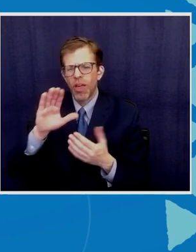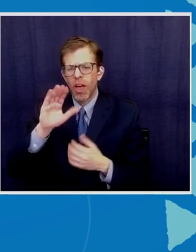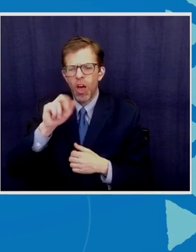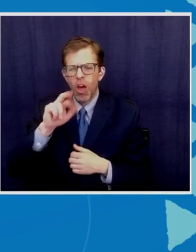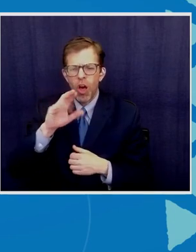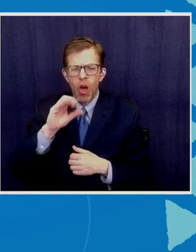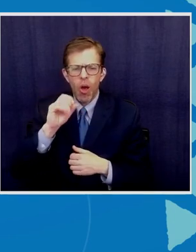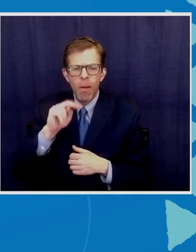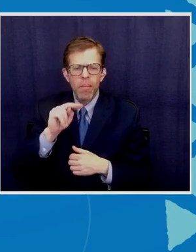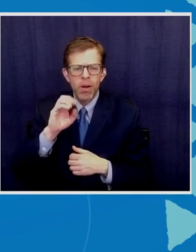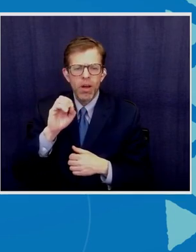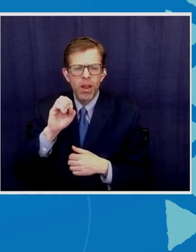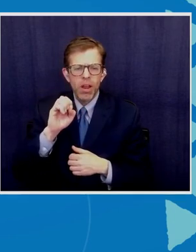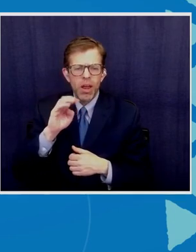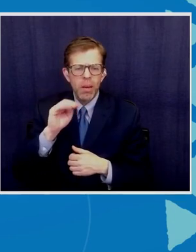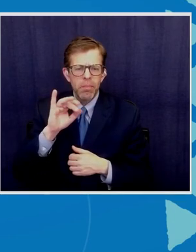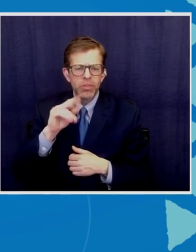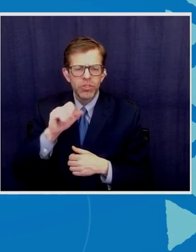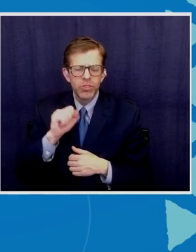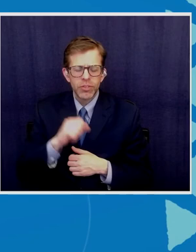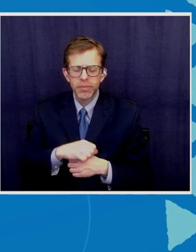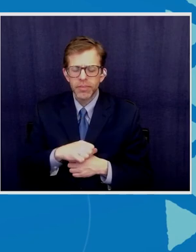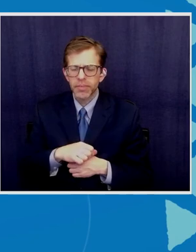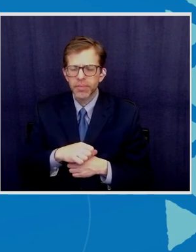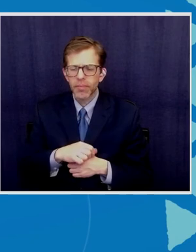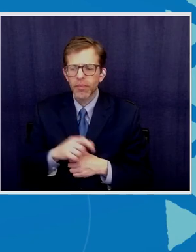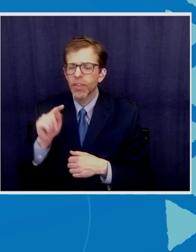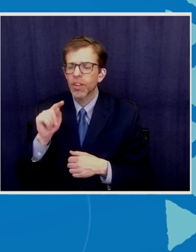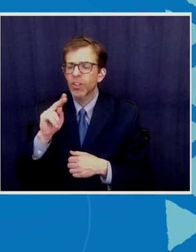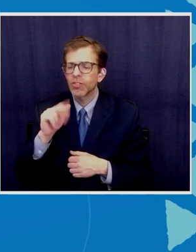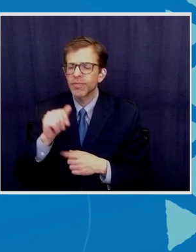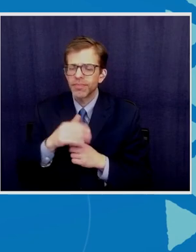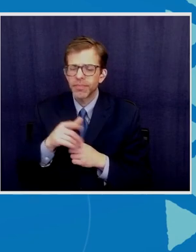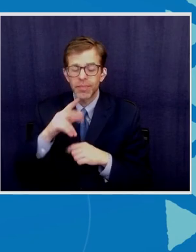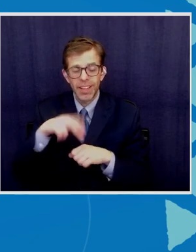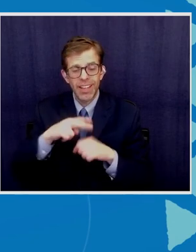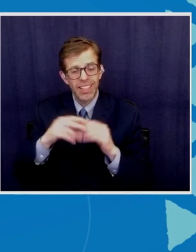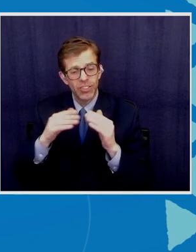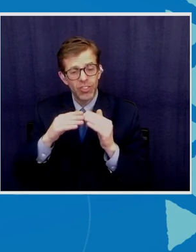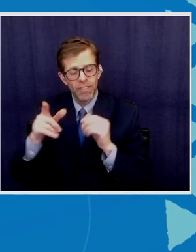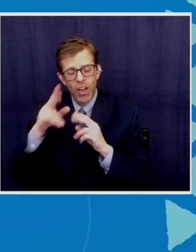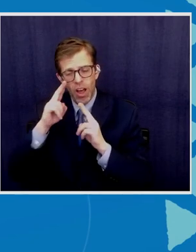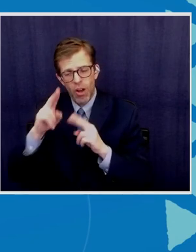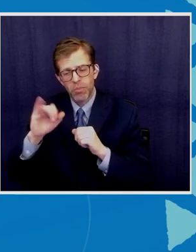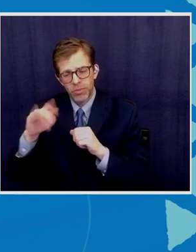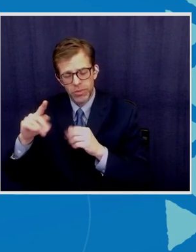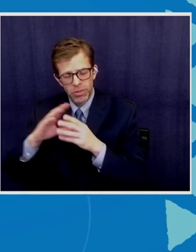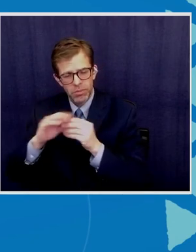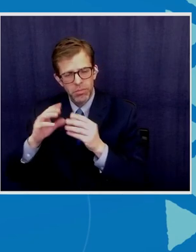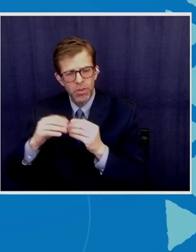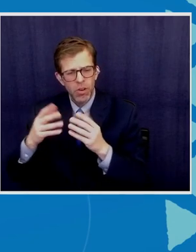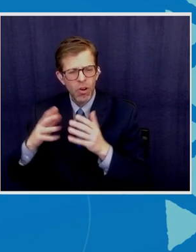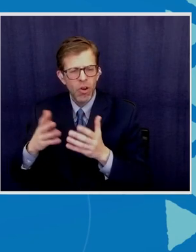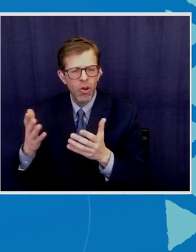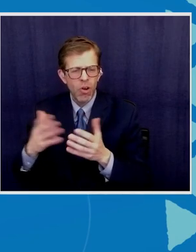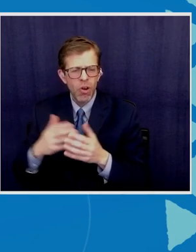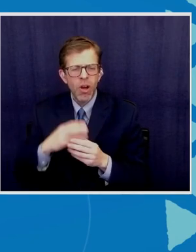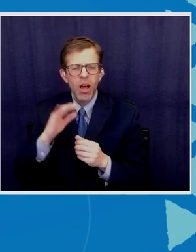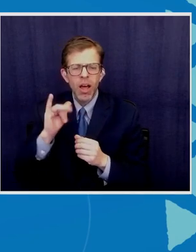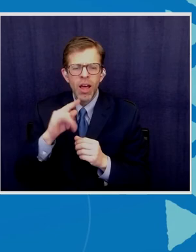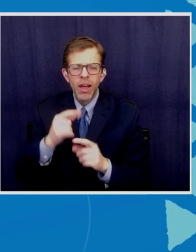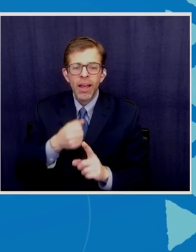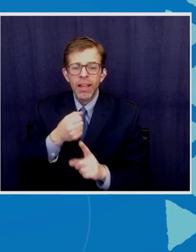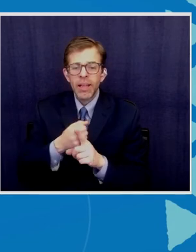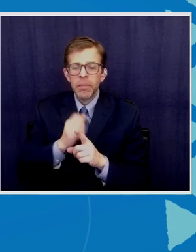as has been highlighted already especially from a national level by Honorable Silk. It impacts our economies,